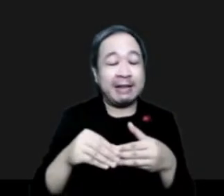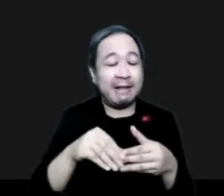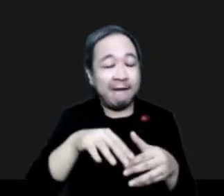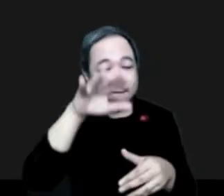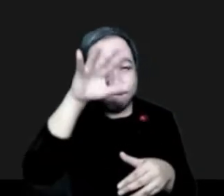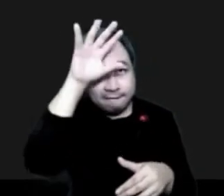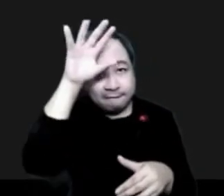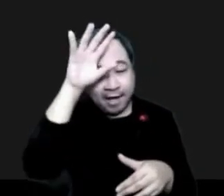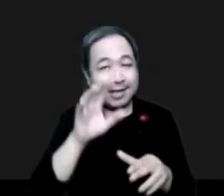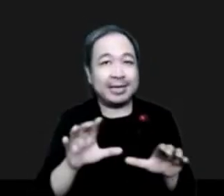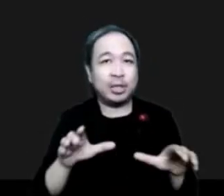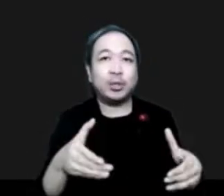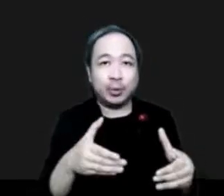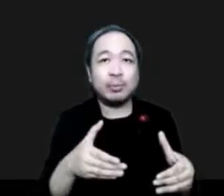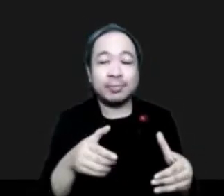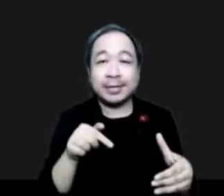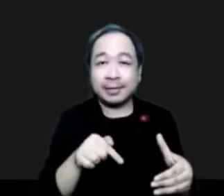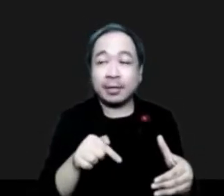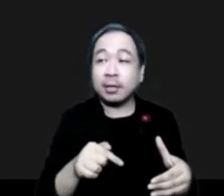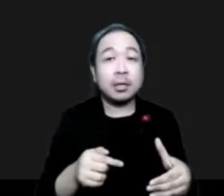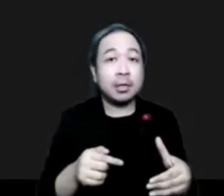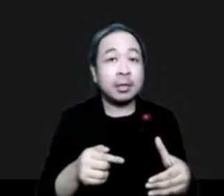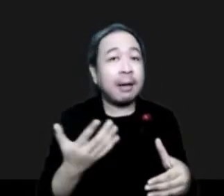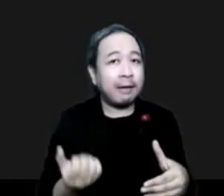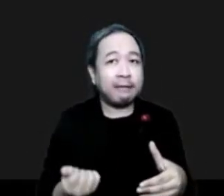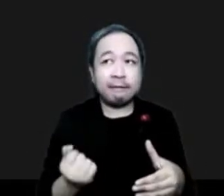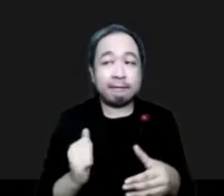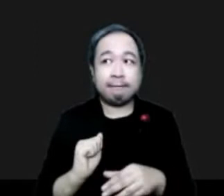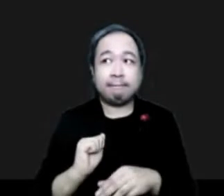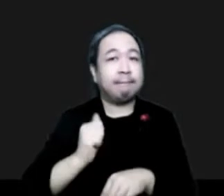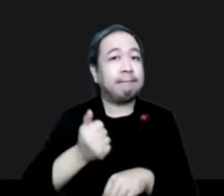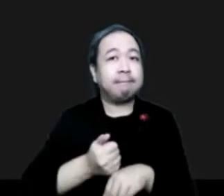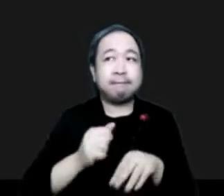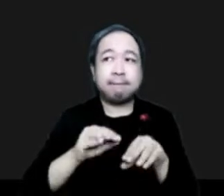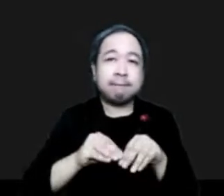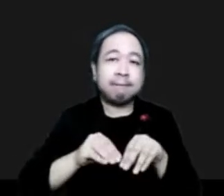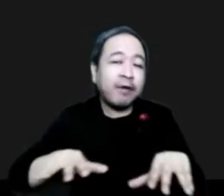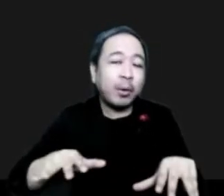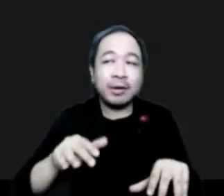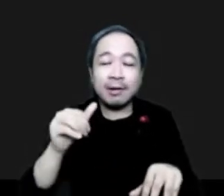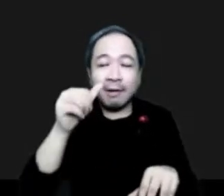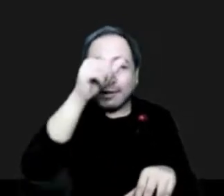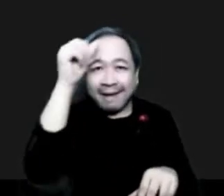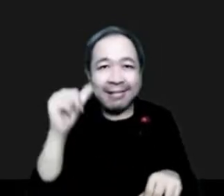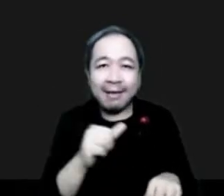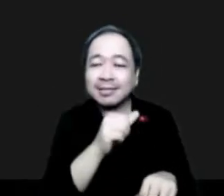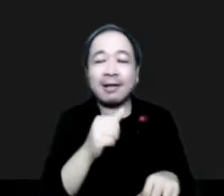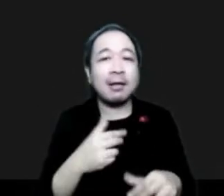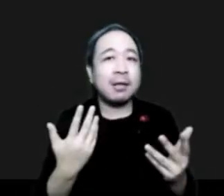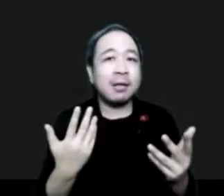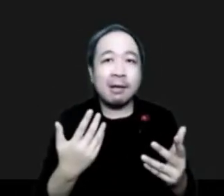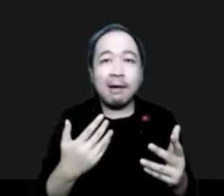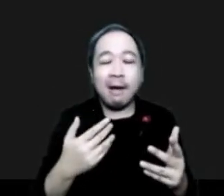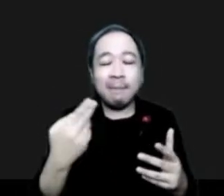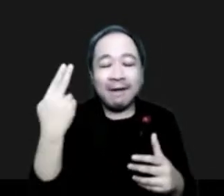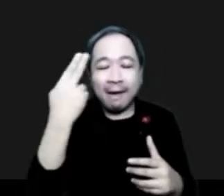They do put out the continental U.S., Alaska, and Hawaii fire outlooks